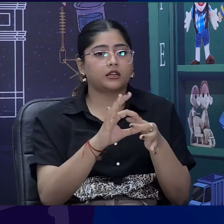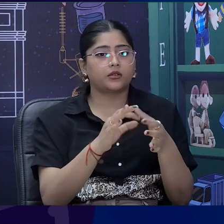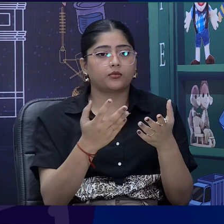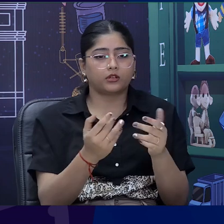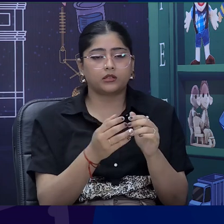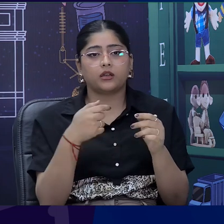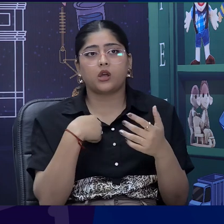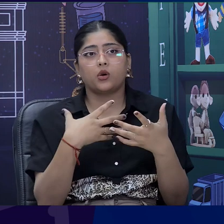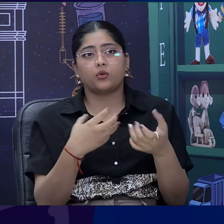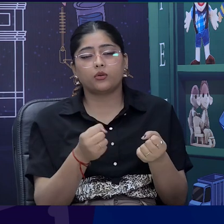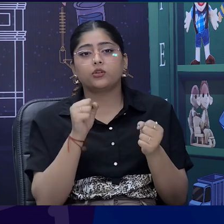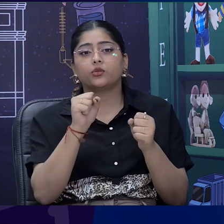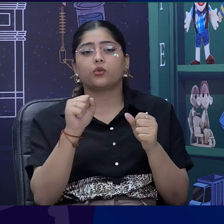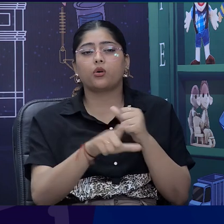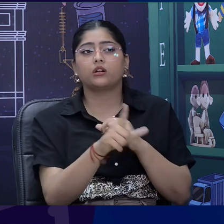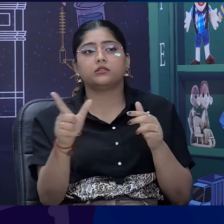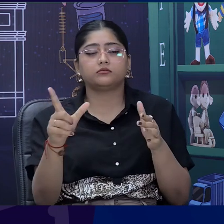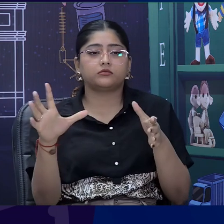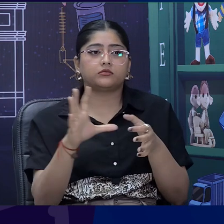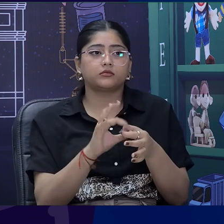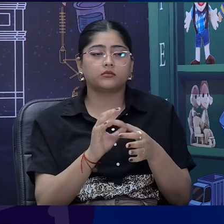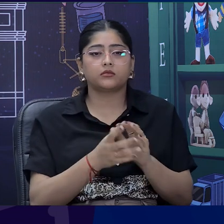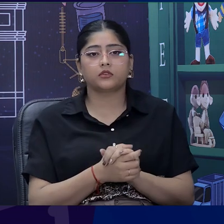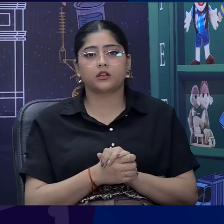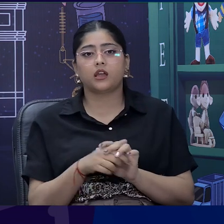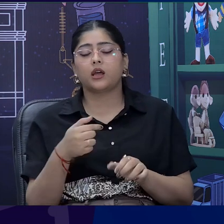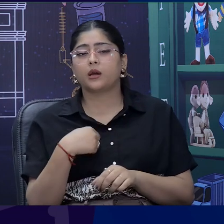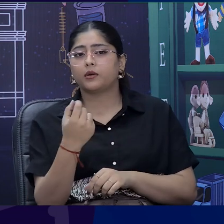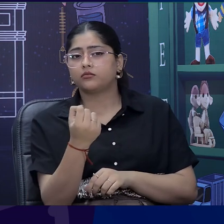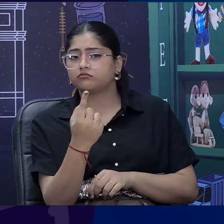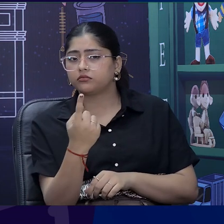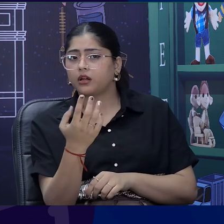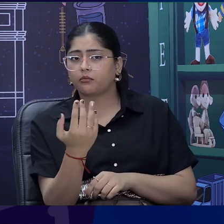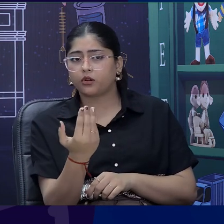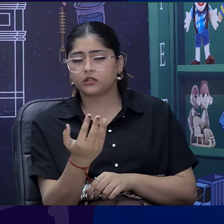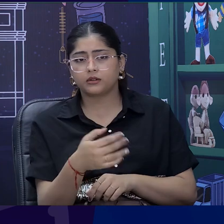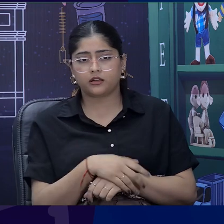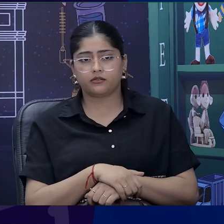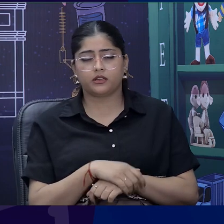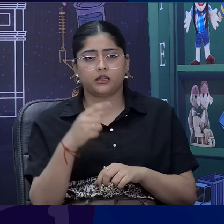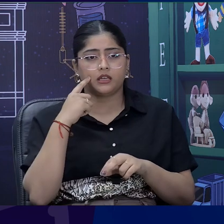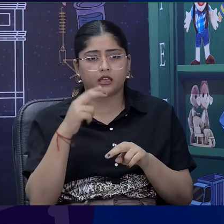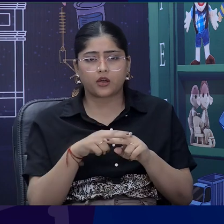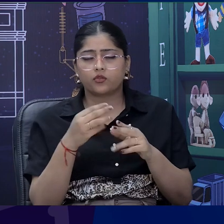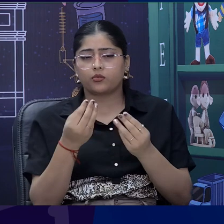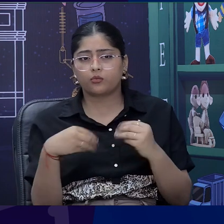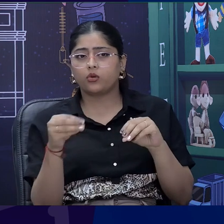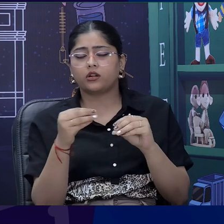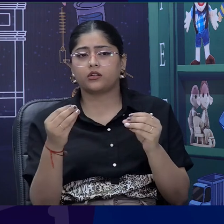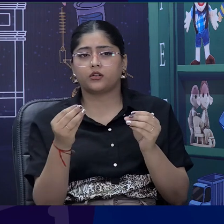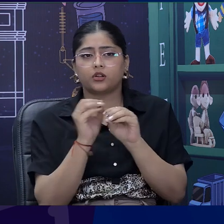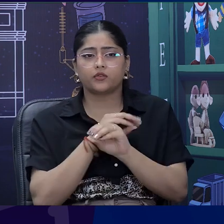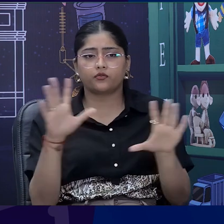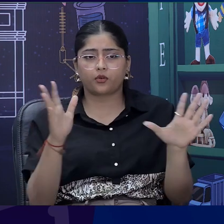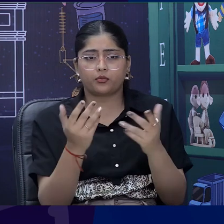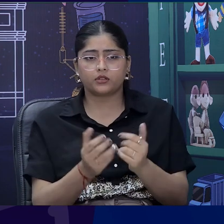participation, your homework. And ma'am, we still have one more minute. Anything that you want to add in it ma'am? You want to